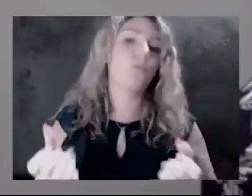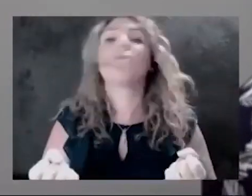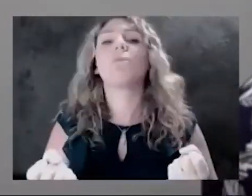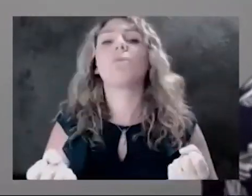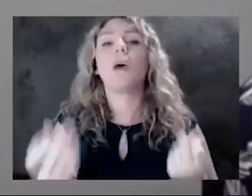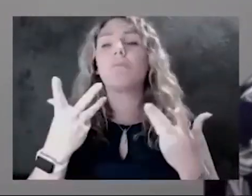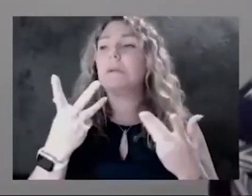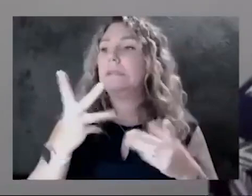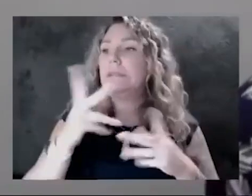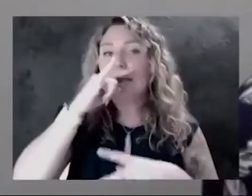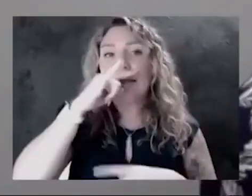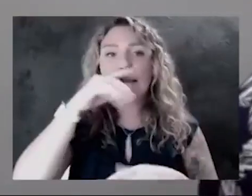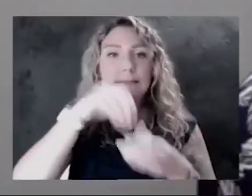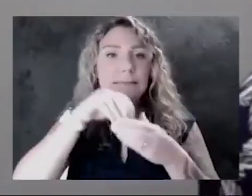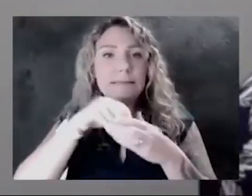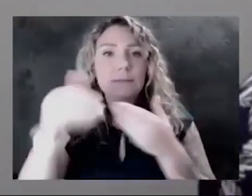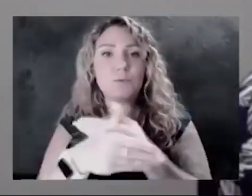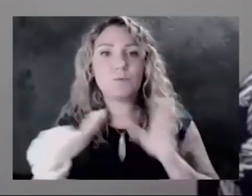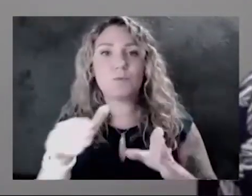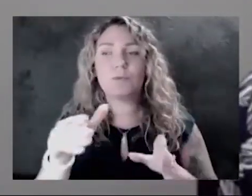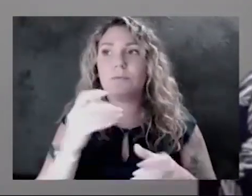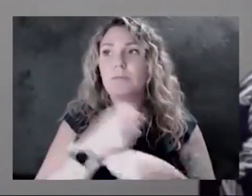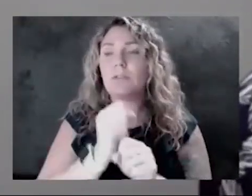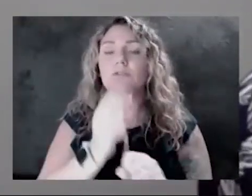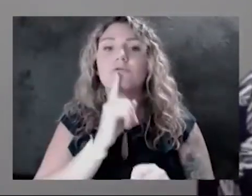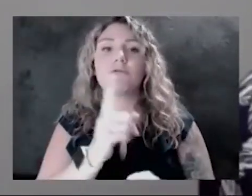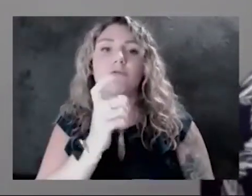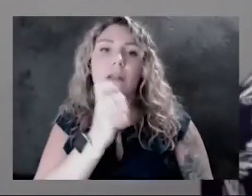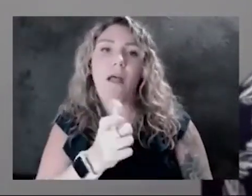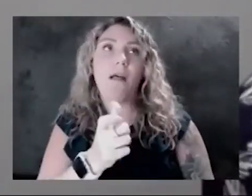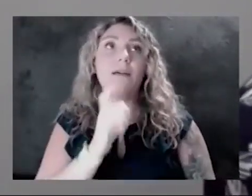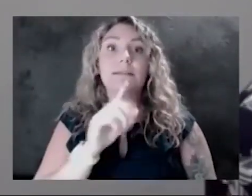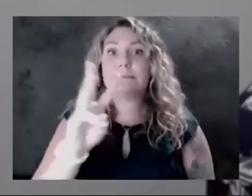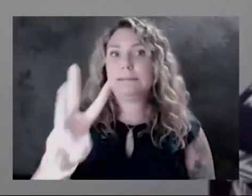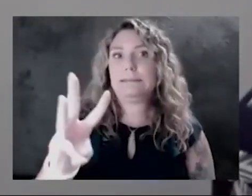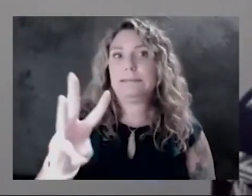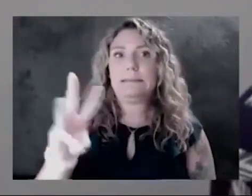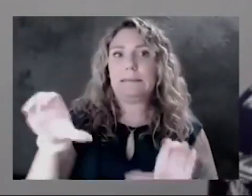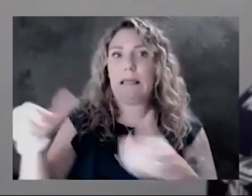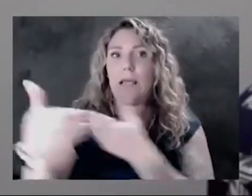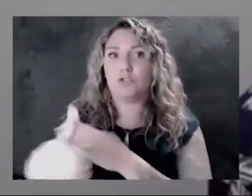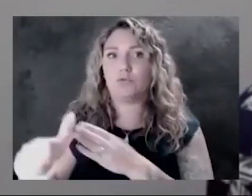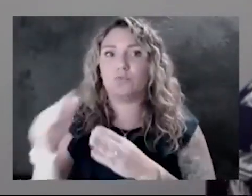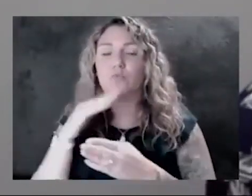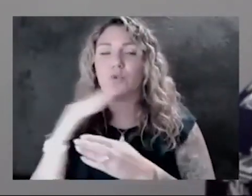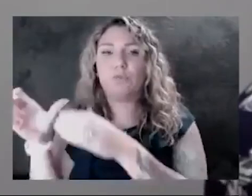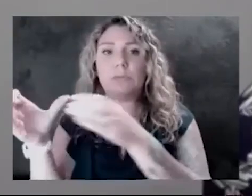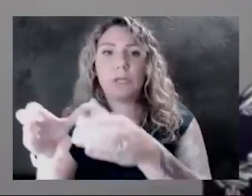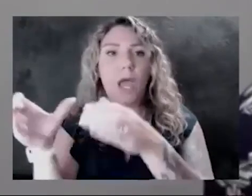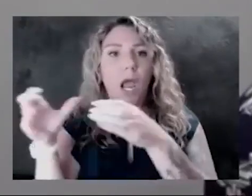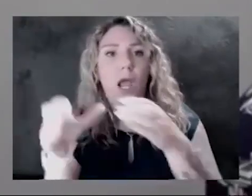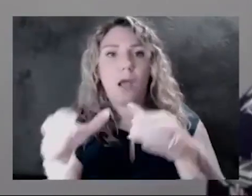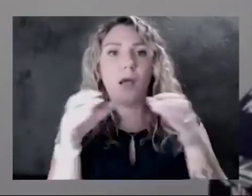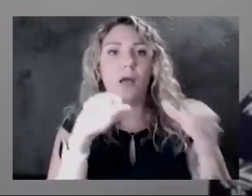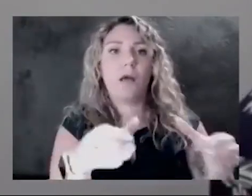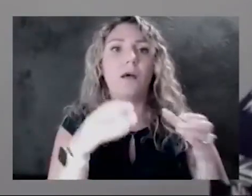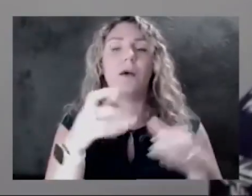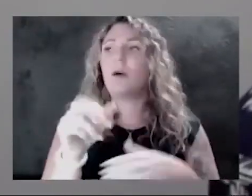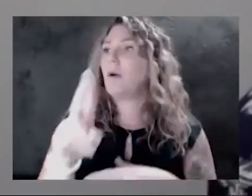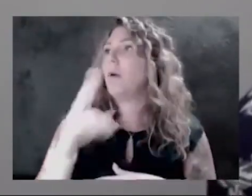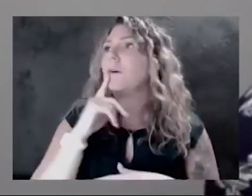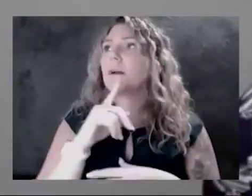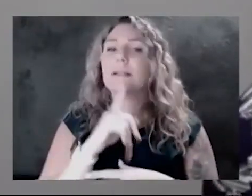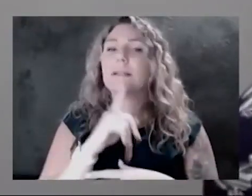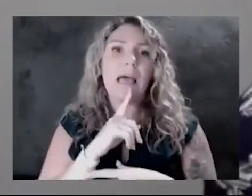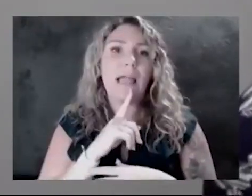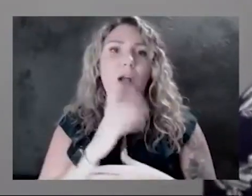make sure that you don't send six groups of classrooms into the cafeteria at once by either eating in your own classroom six feet apart or while the weather is warm, taking lunch